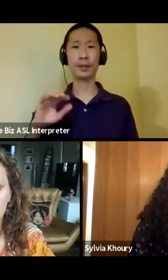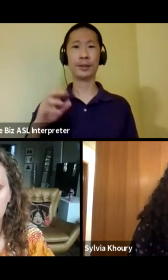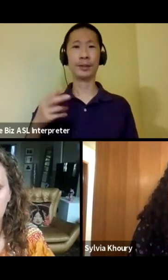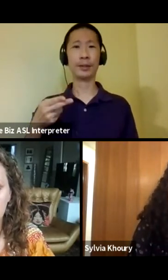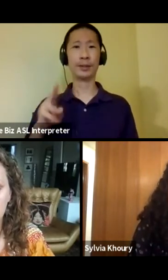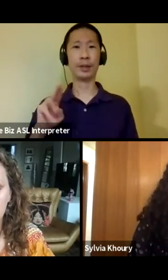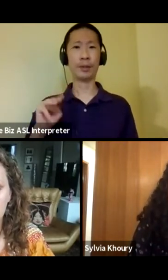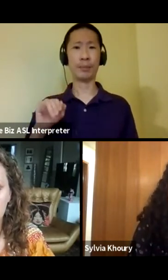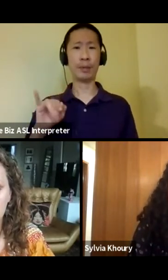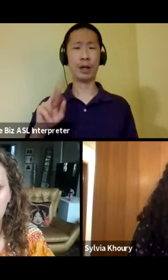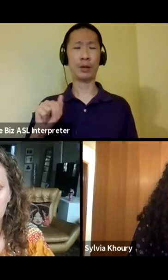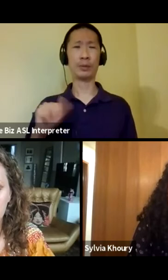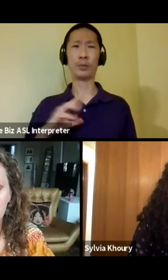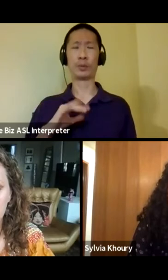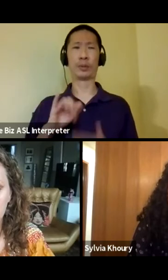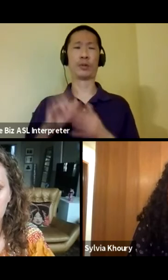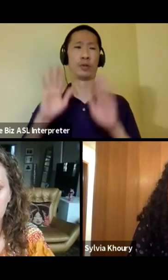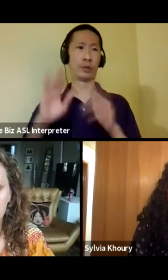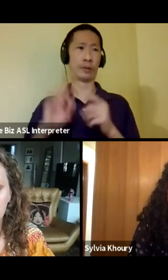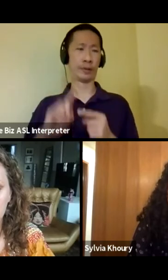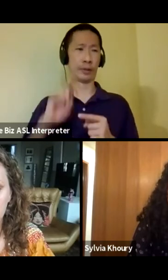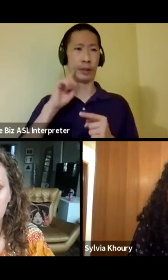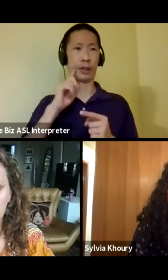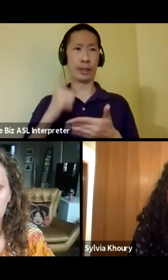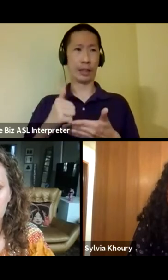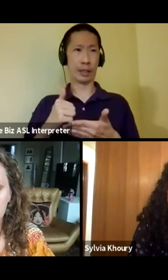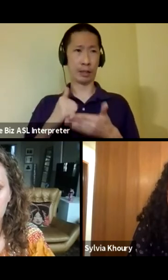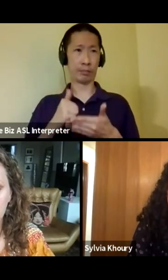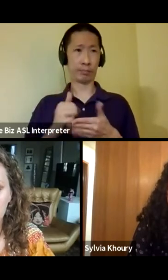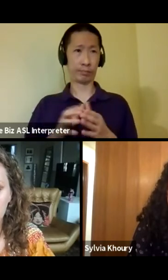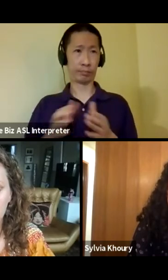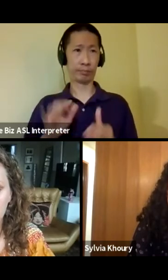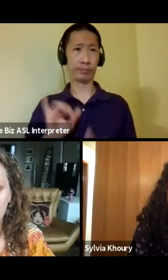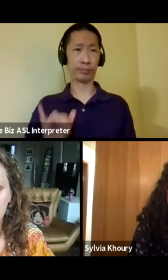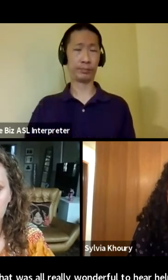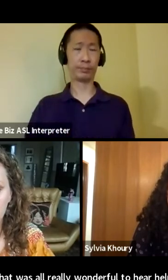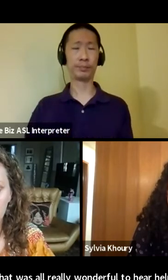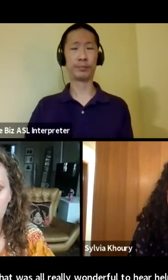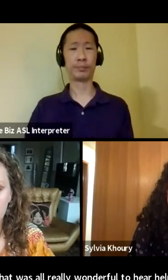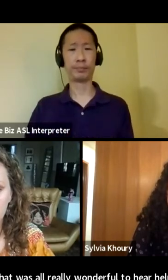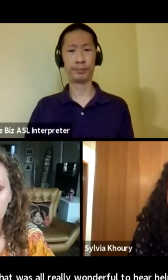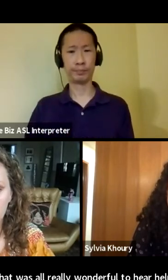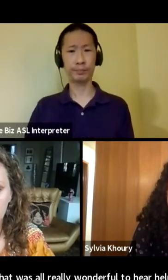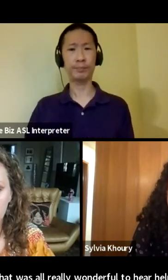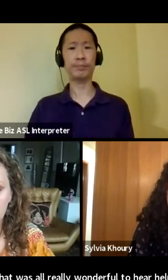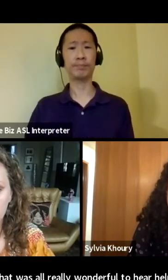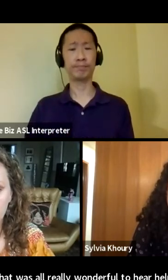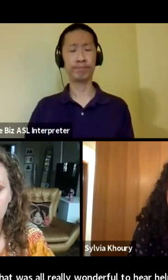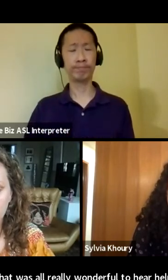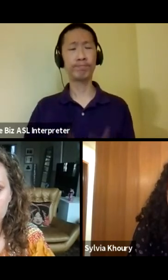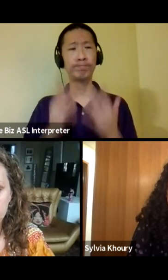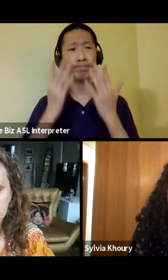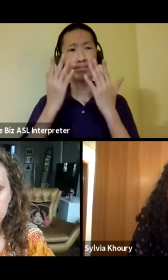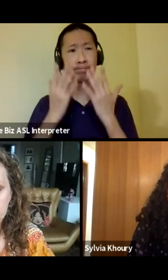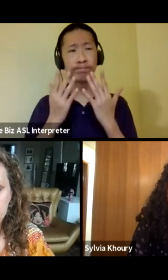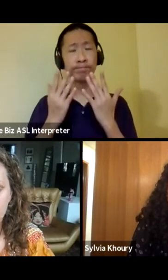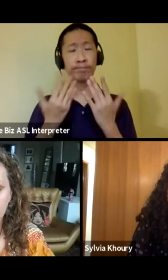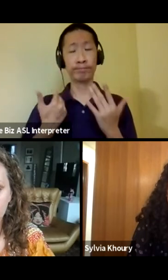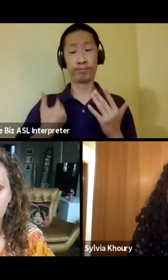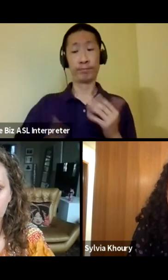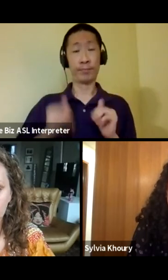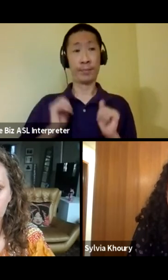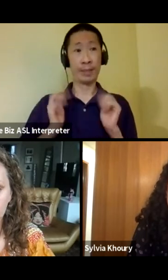all really wonderful to hear, helpful information as well. Yeah, you know, unfortunately, as an actor, I